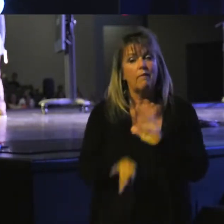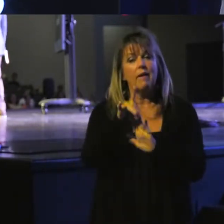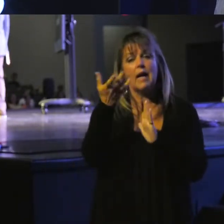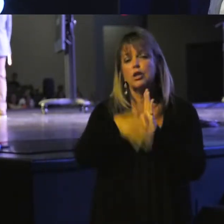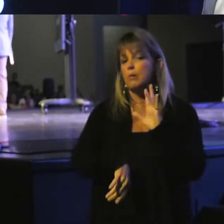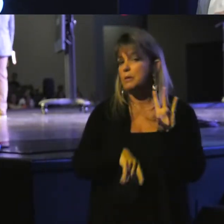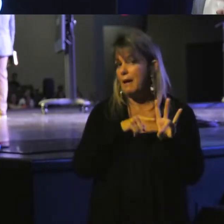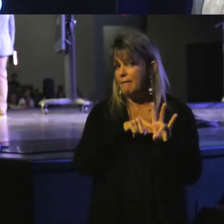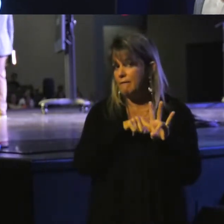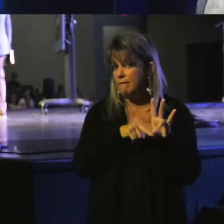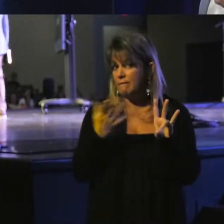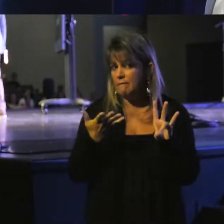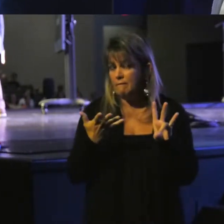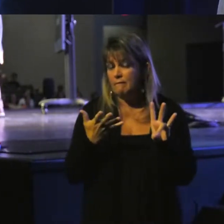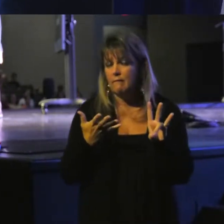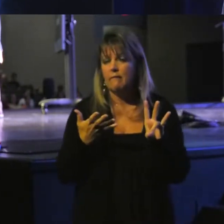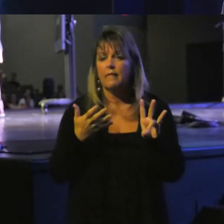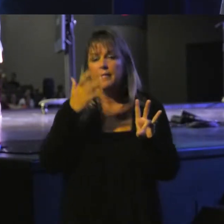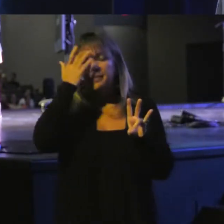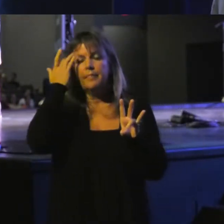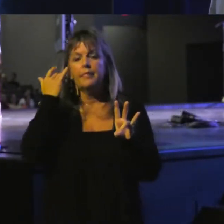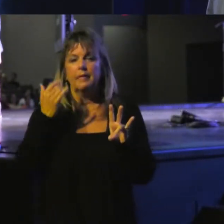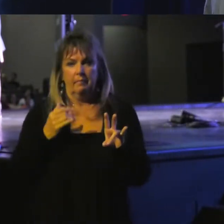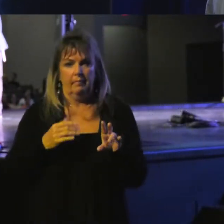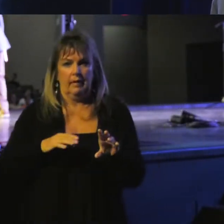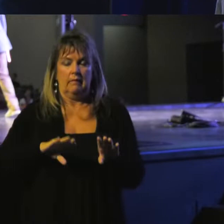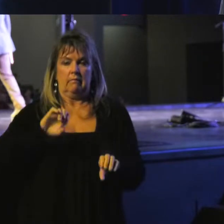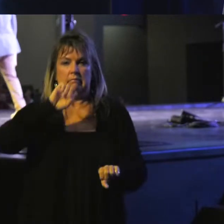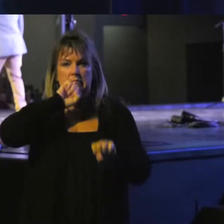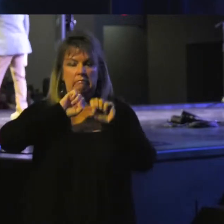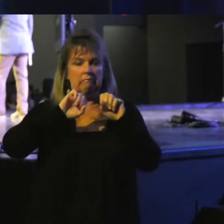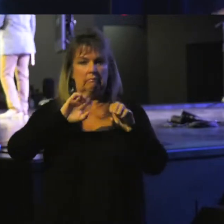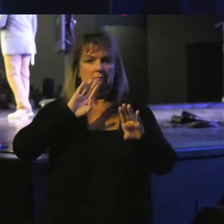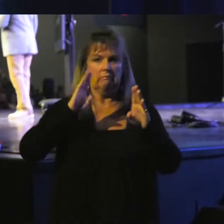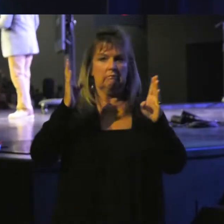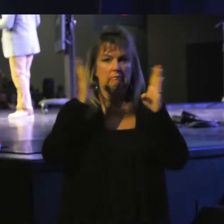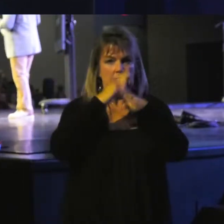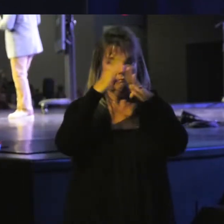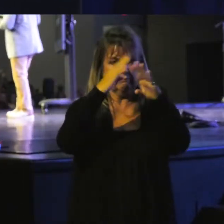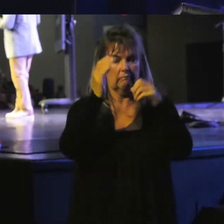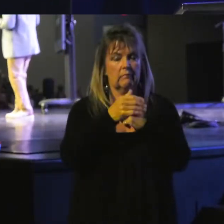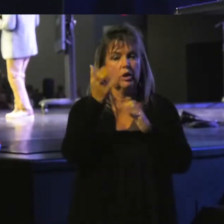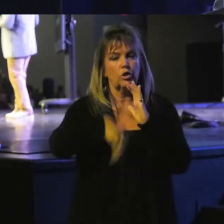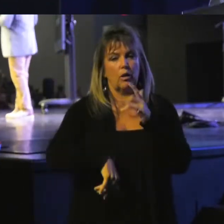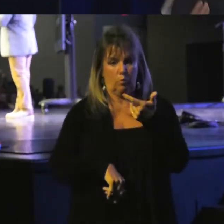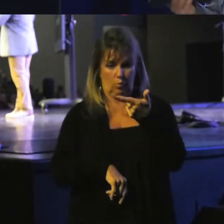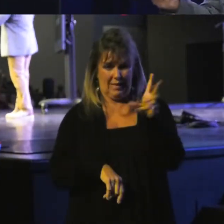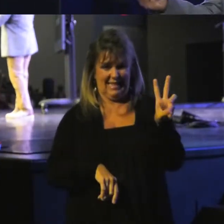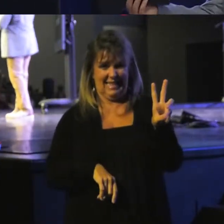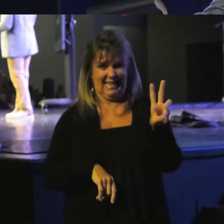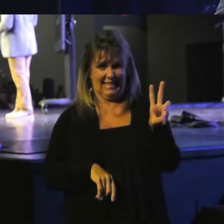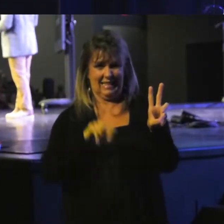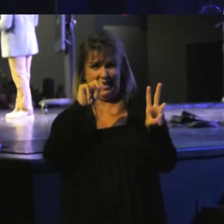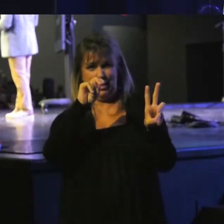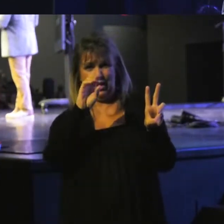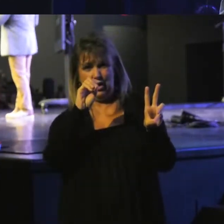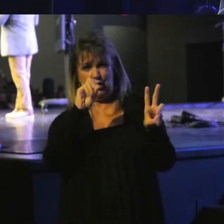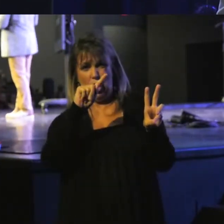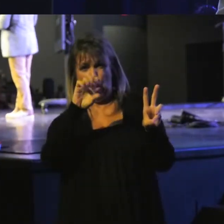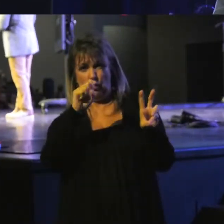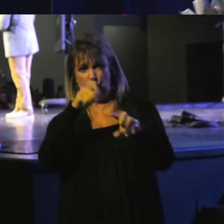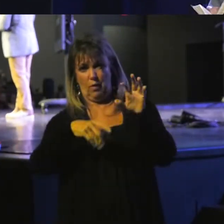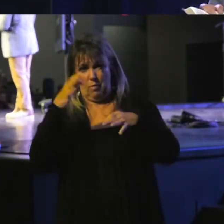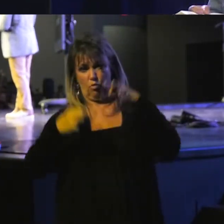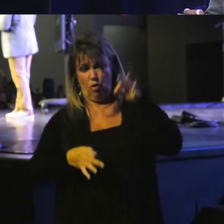chapter 7 is that he gets himself in hot water. In chapter 26, we're given the notes of the trial.